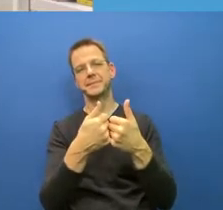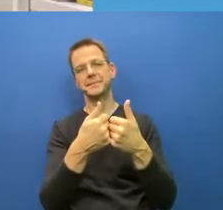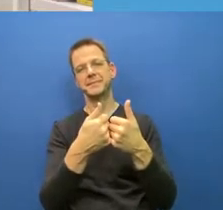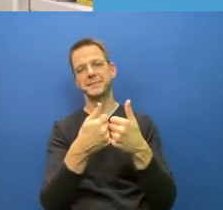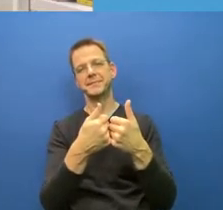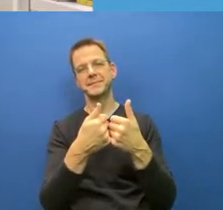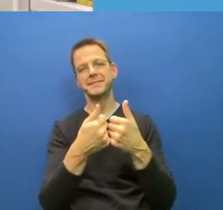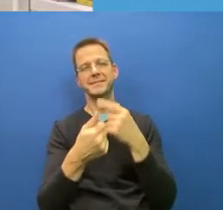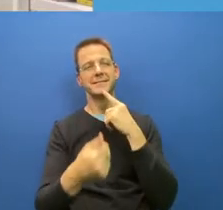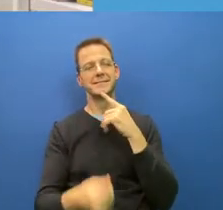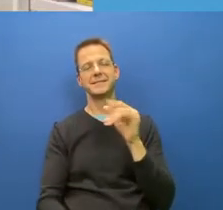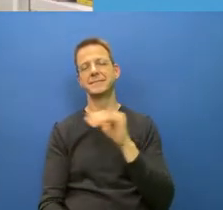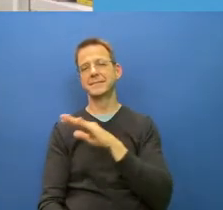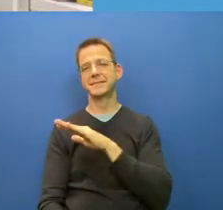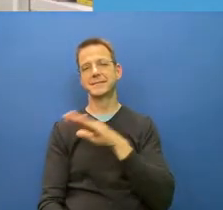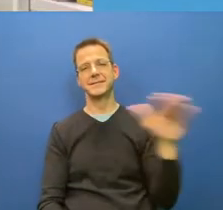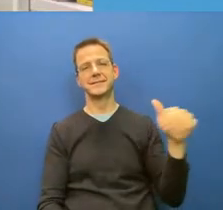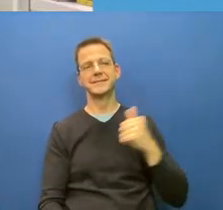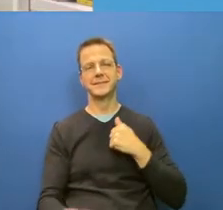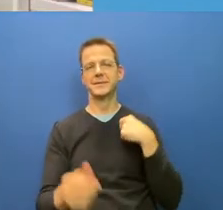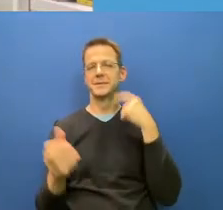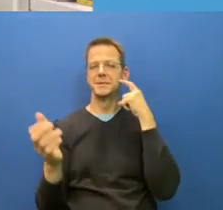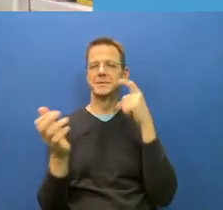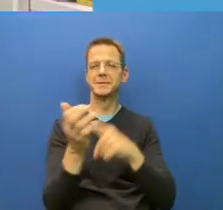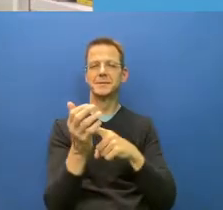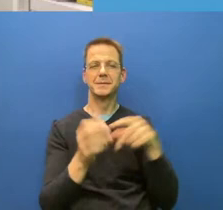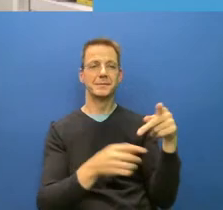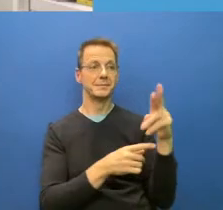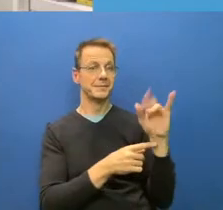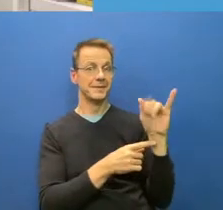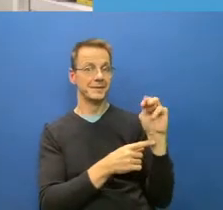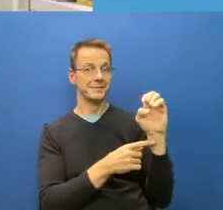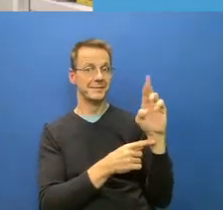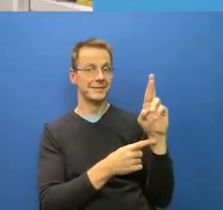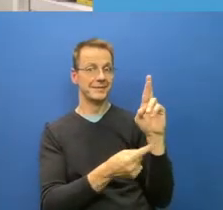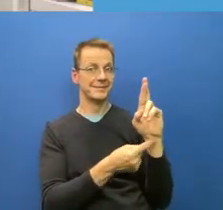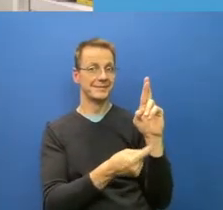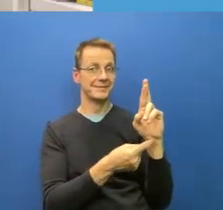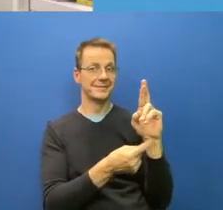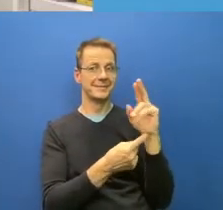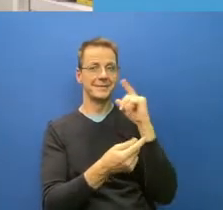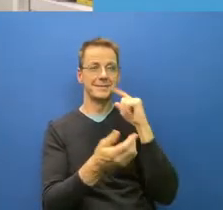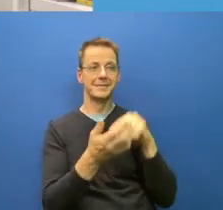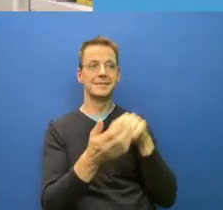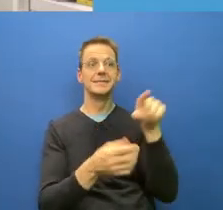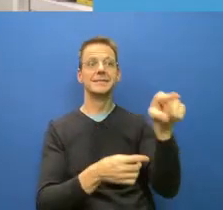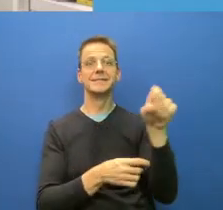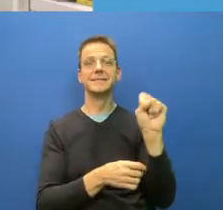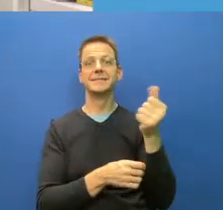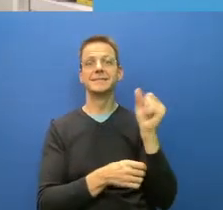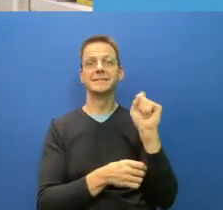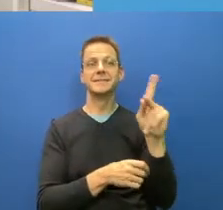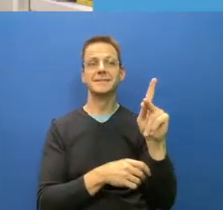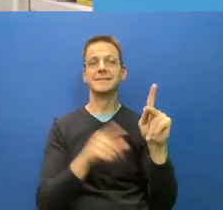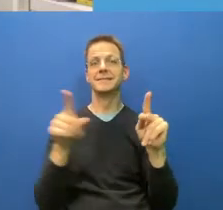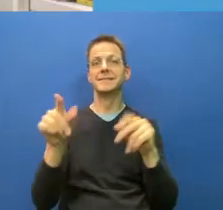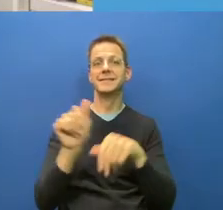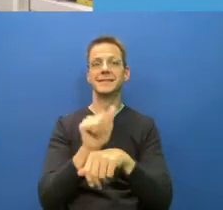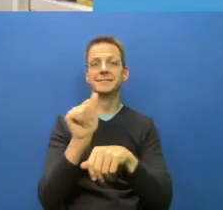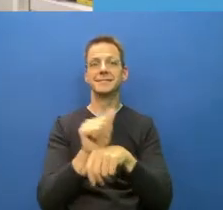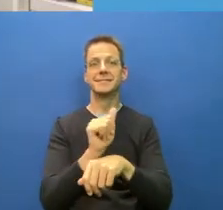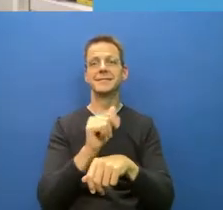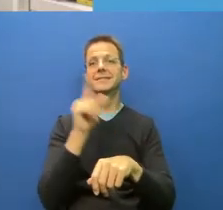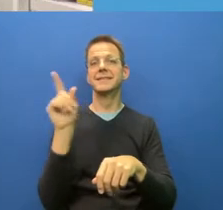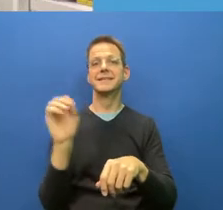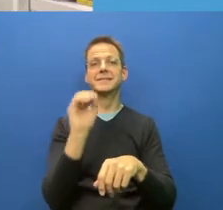they handle it, for example, Saskatchewan and Alberta and Ontario, for a while were politically aligned in how they will handle the